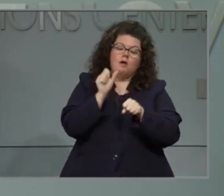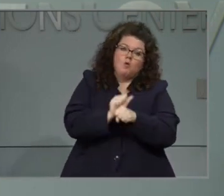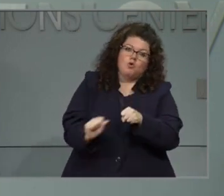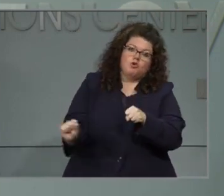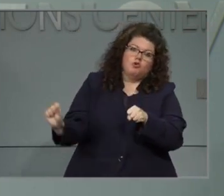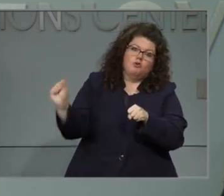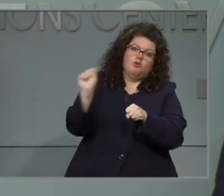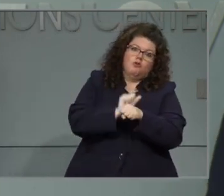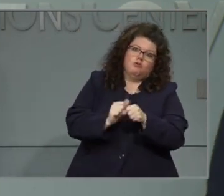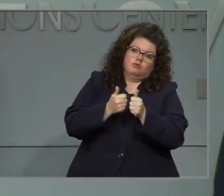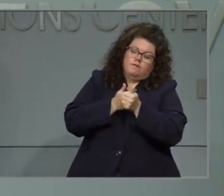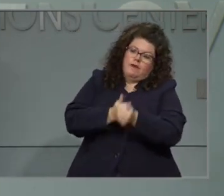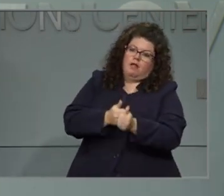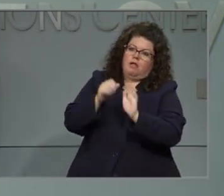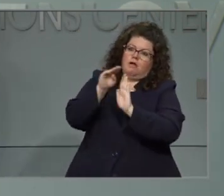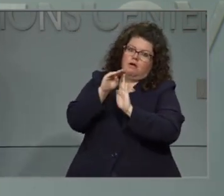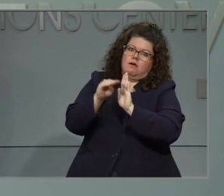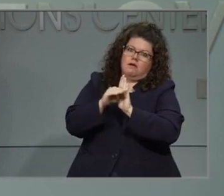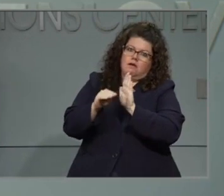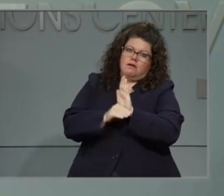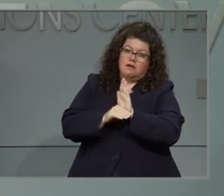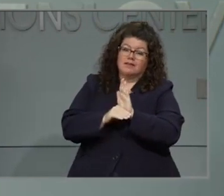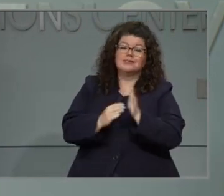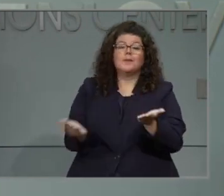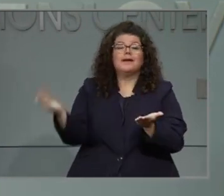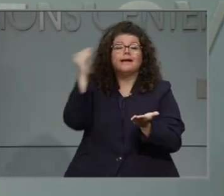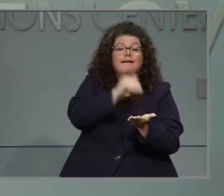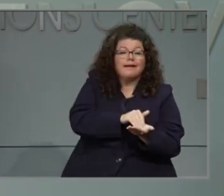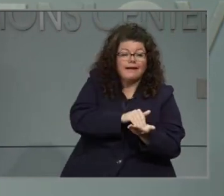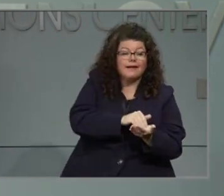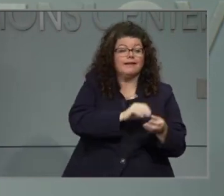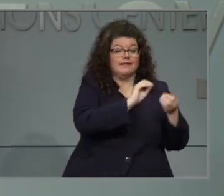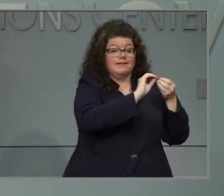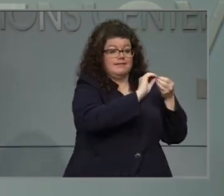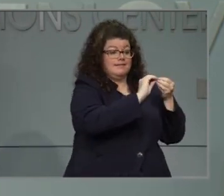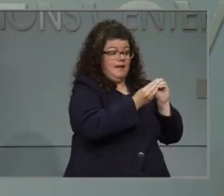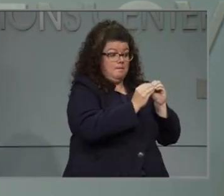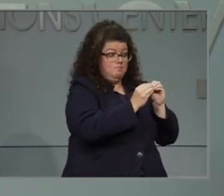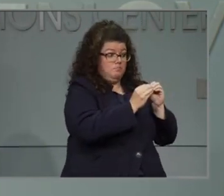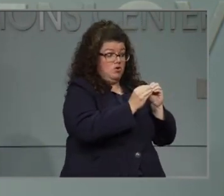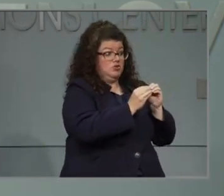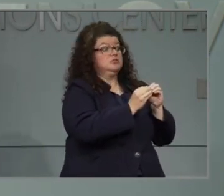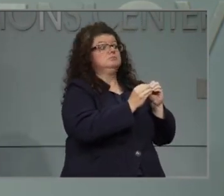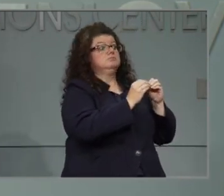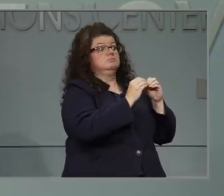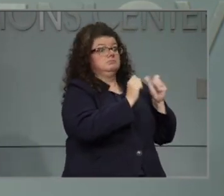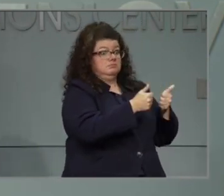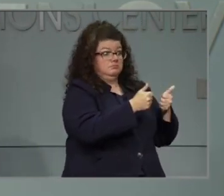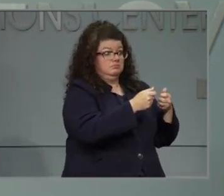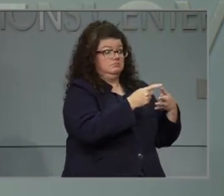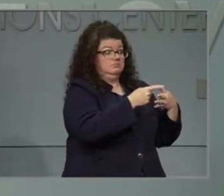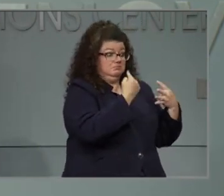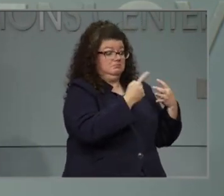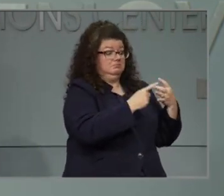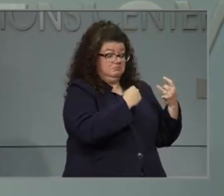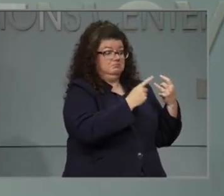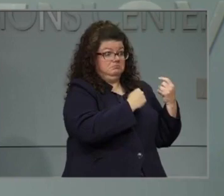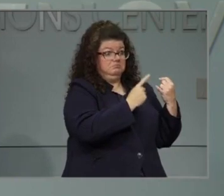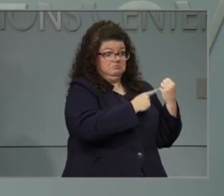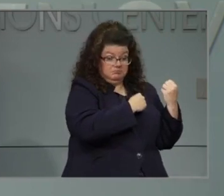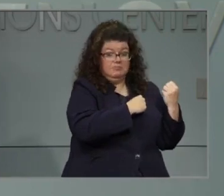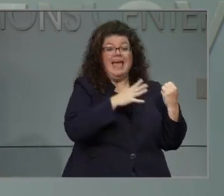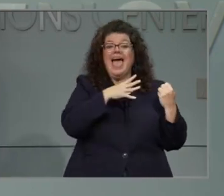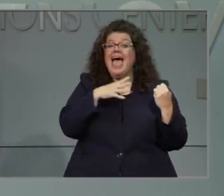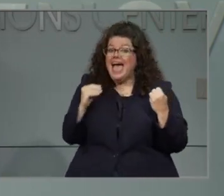those safety protocols. So again, it's about a combination of metrics and seeing those trends improve, but also making sure those protocols are in place.